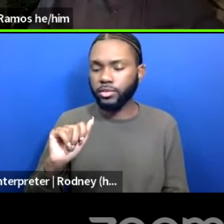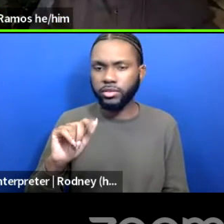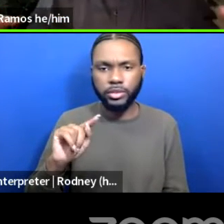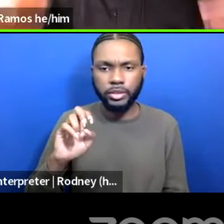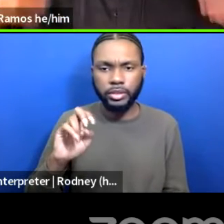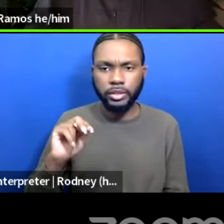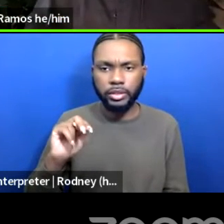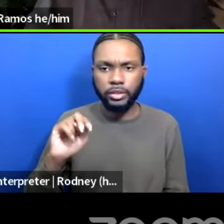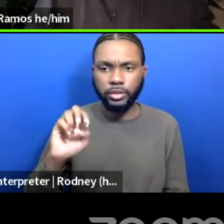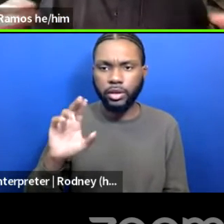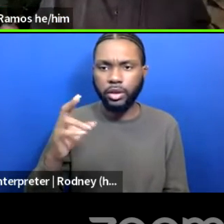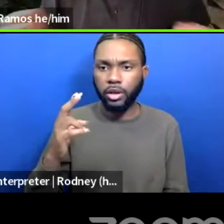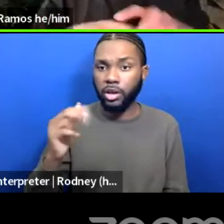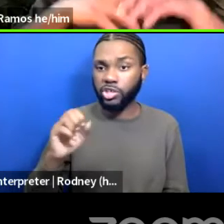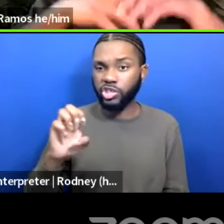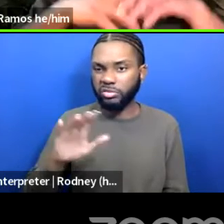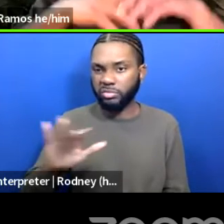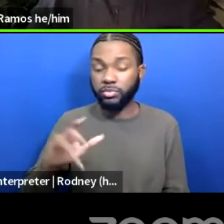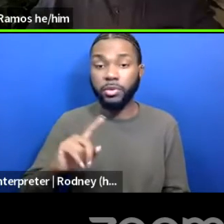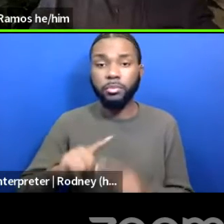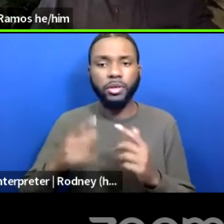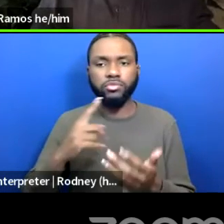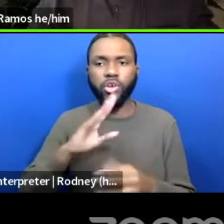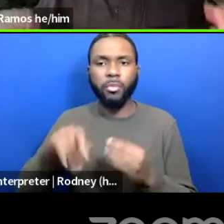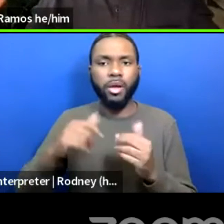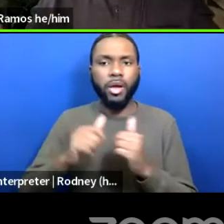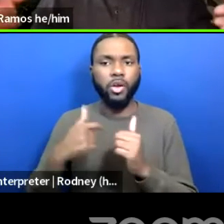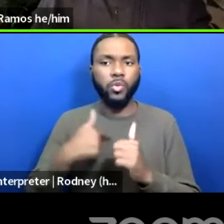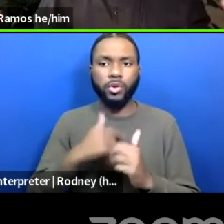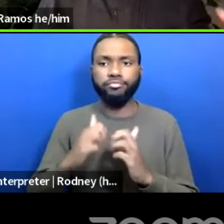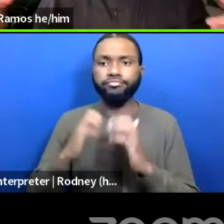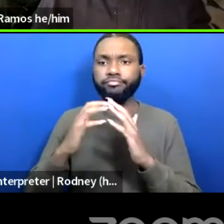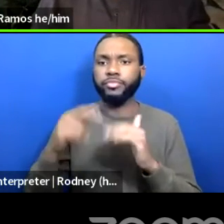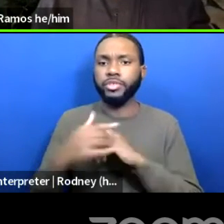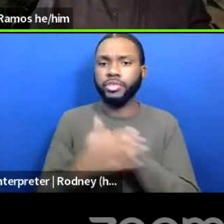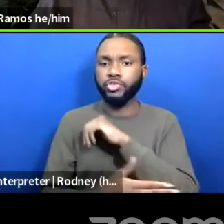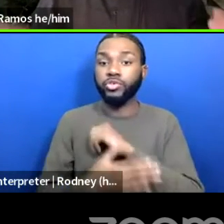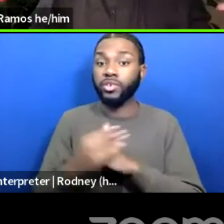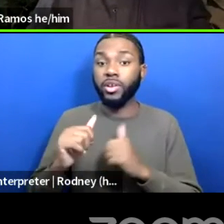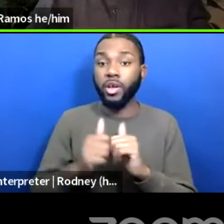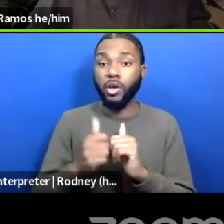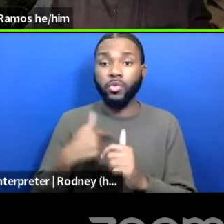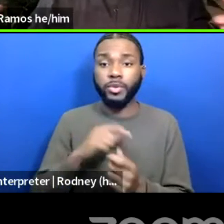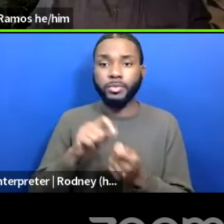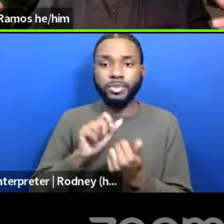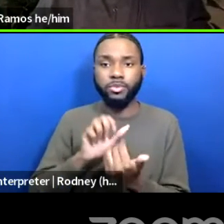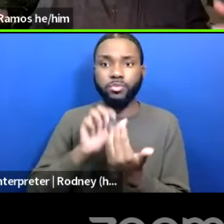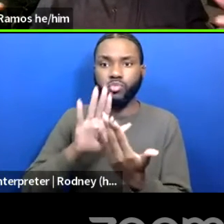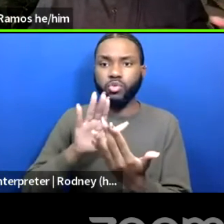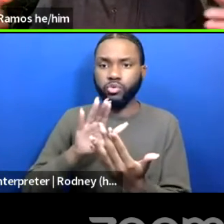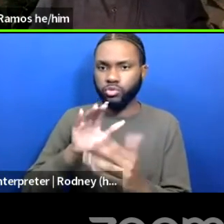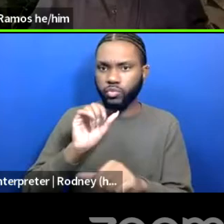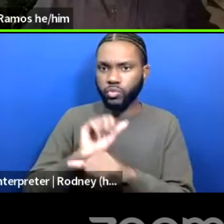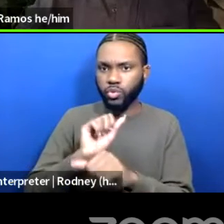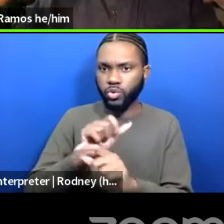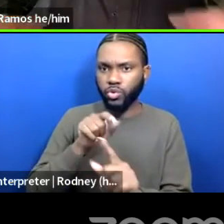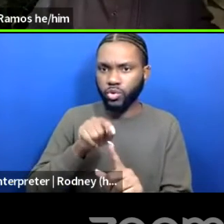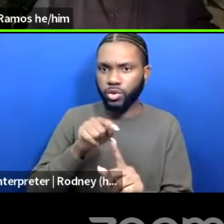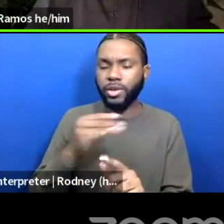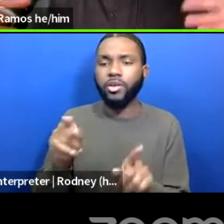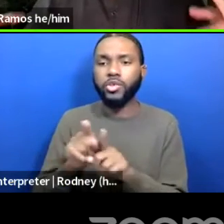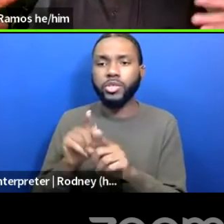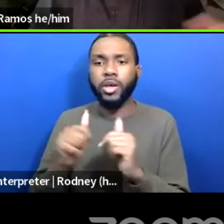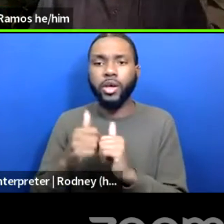how did we form this country? And how did, and in that, sort of the way we actually approach work, the way we actually approach